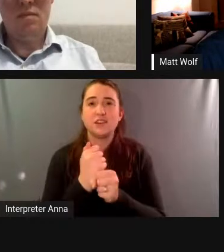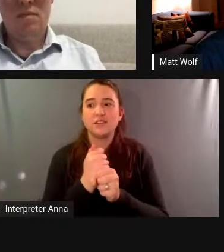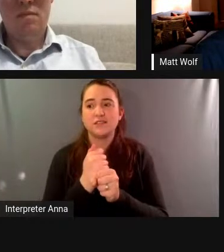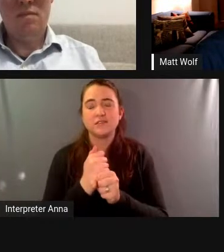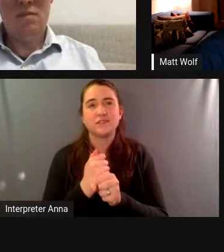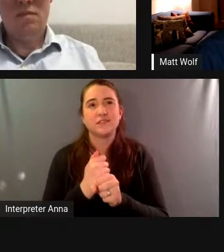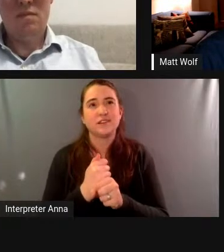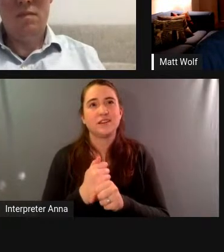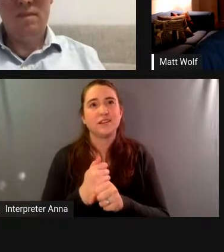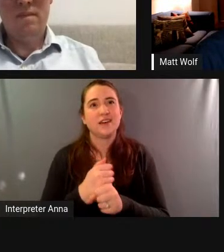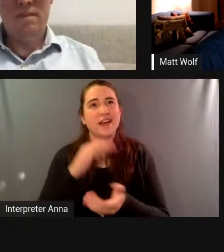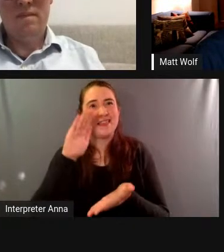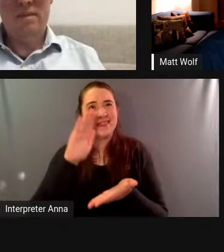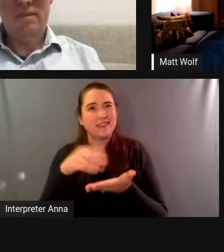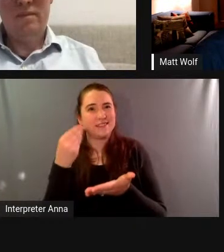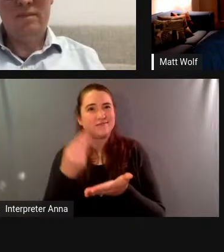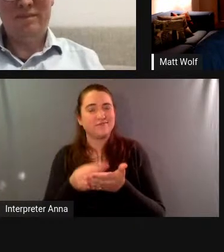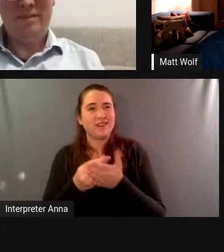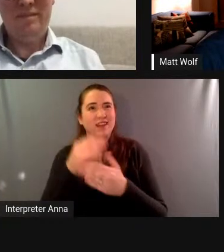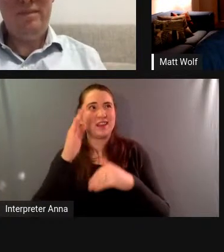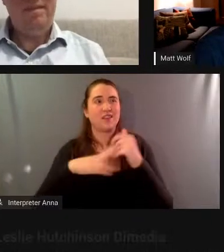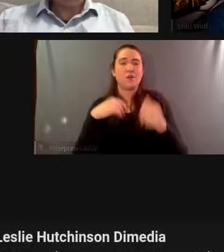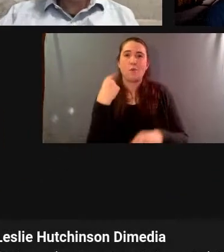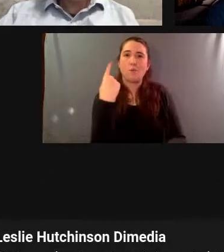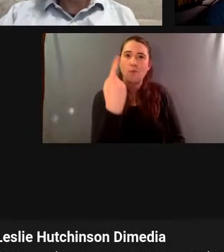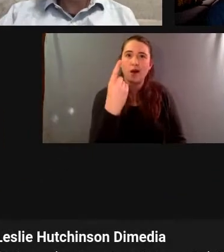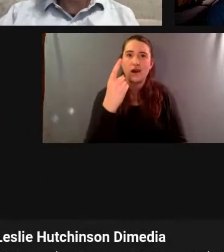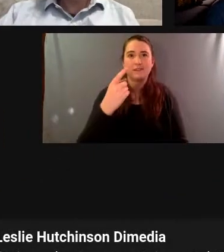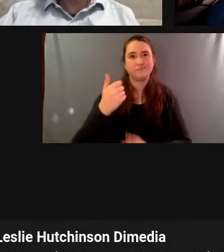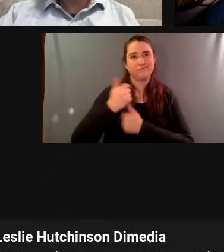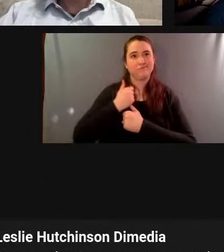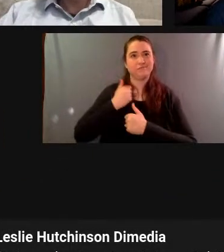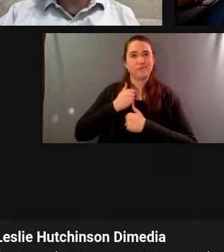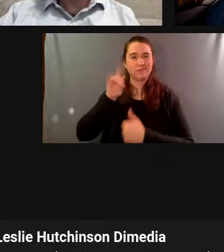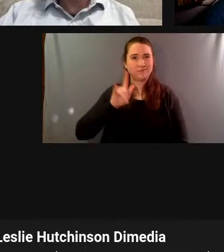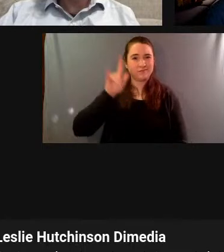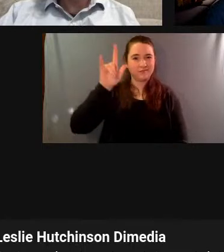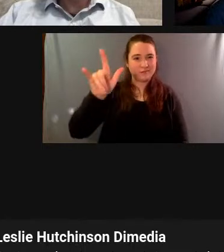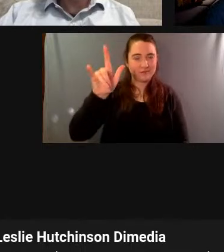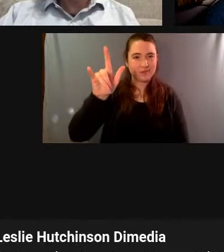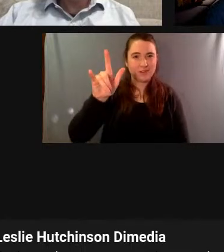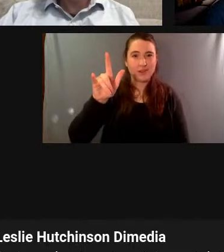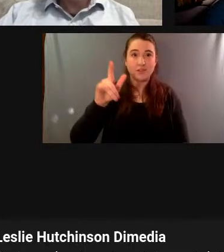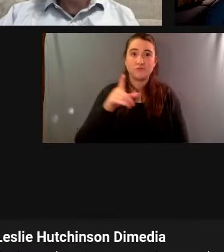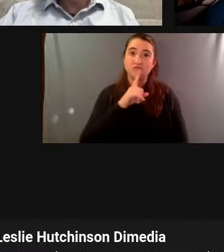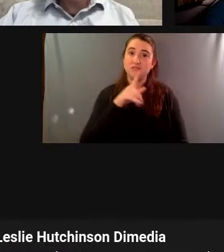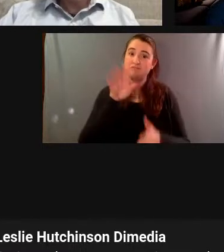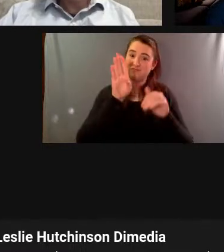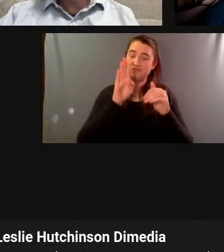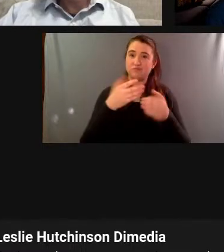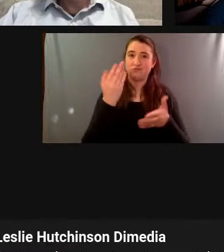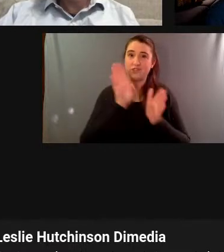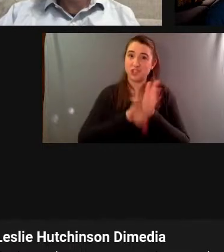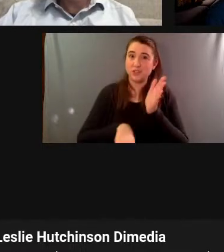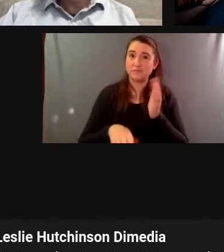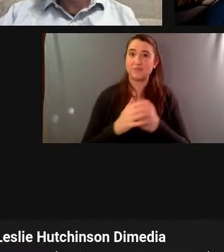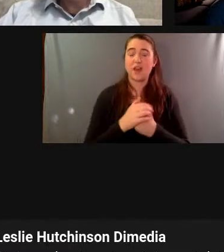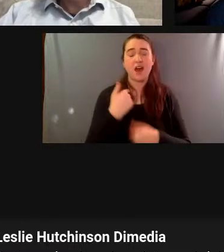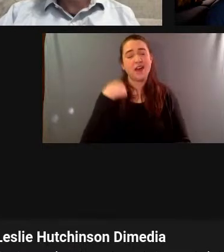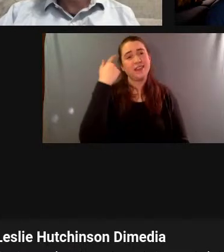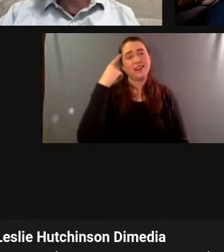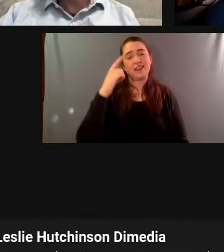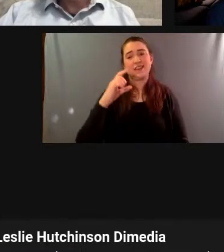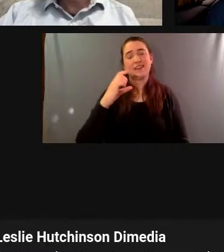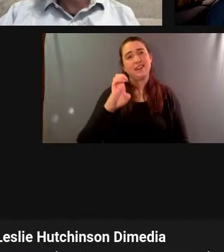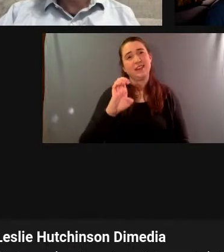uh jet plane it was quite a bargain and i think that ecologists should get the